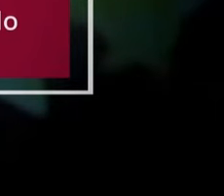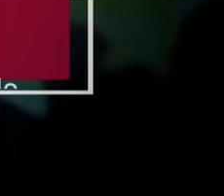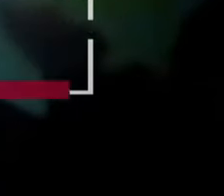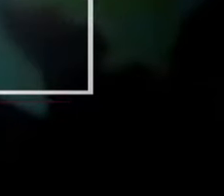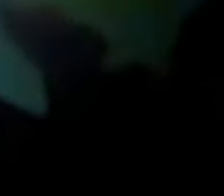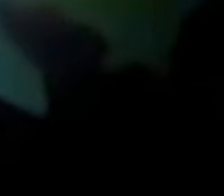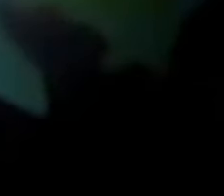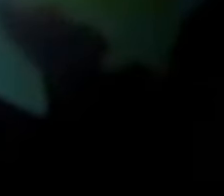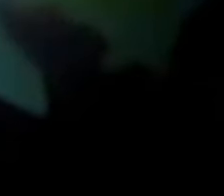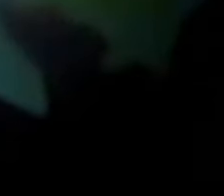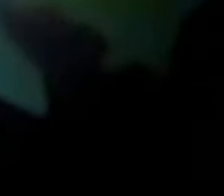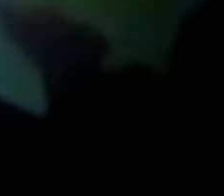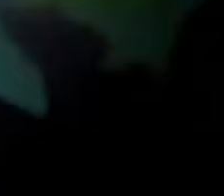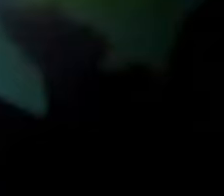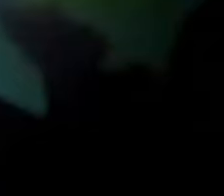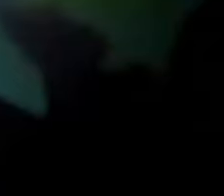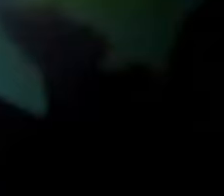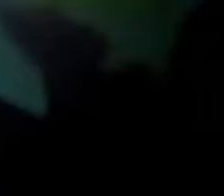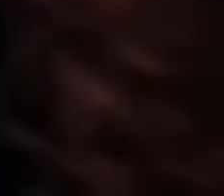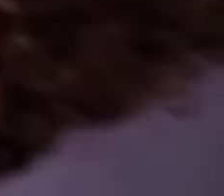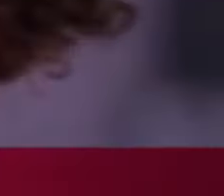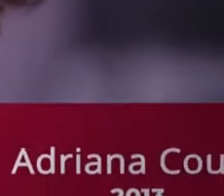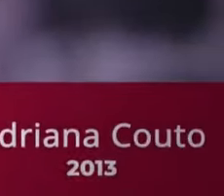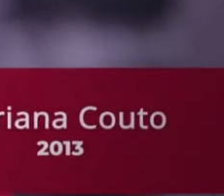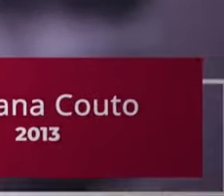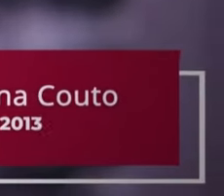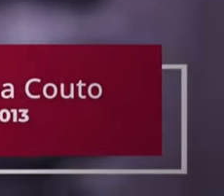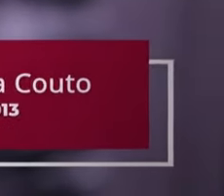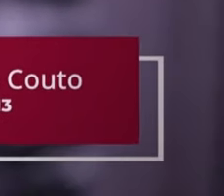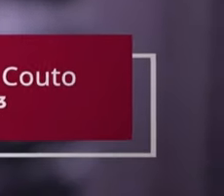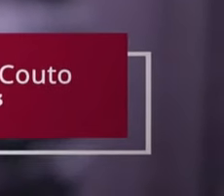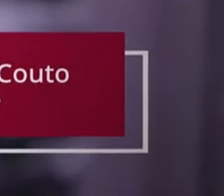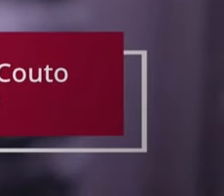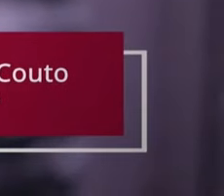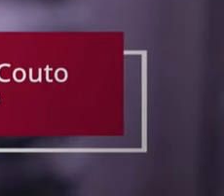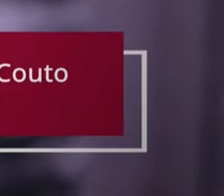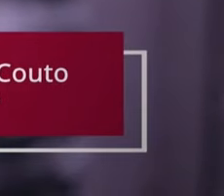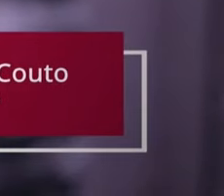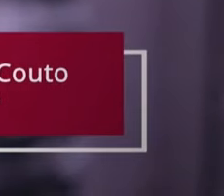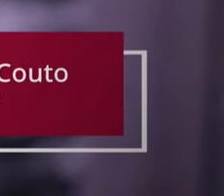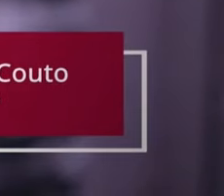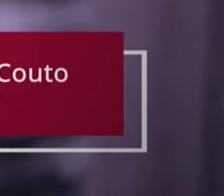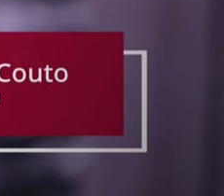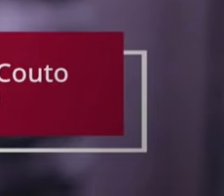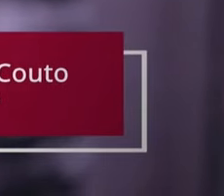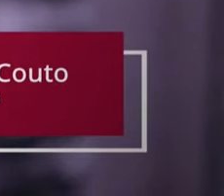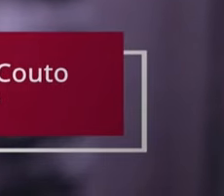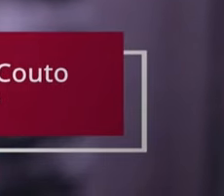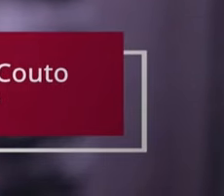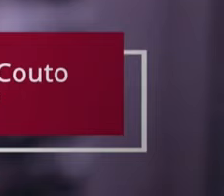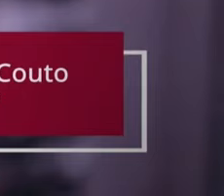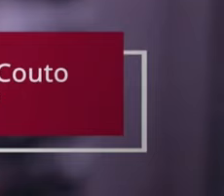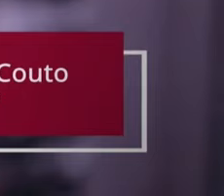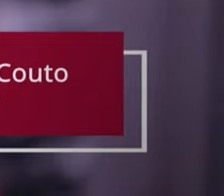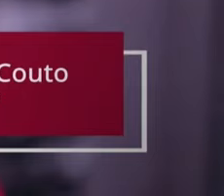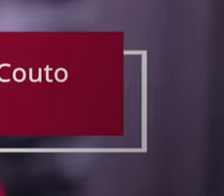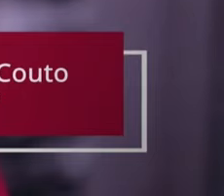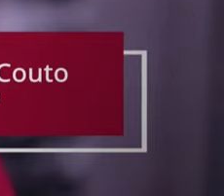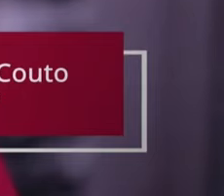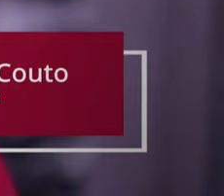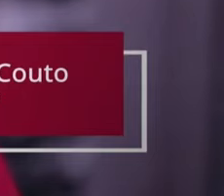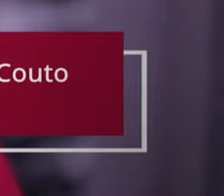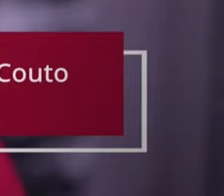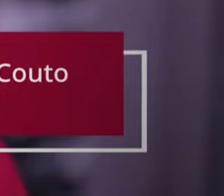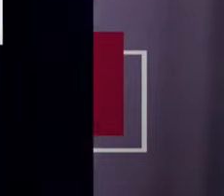These are that, right or wrong, good or bad. We can or we can't. And for this flame not burning inside of us